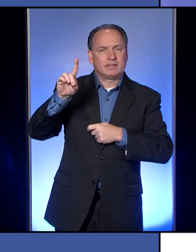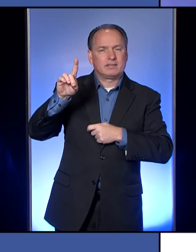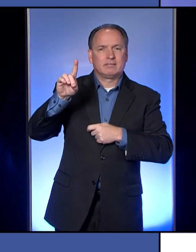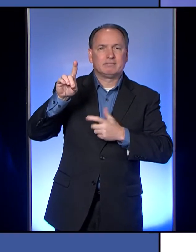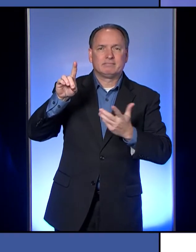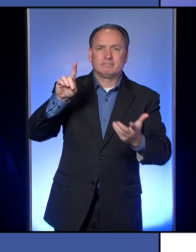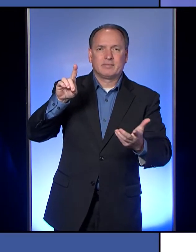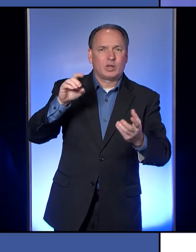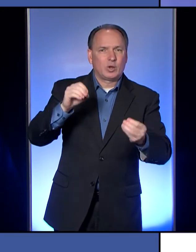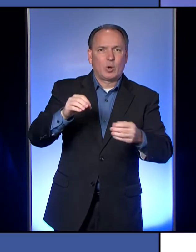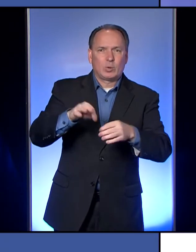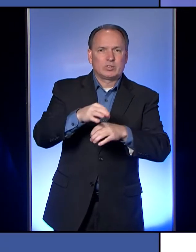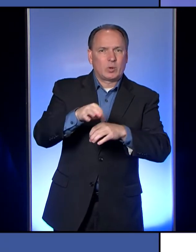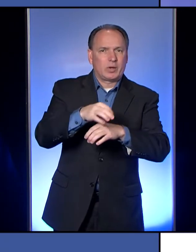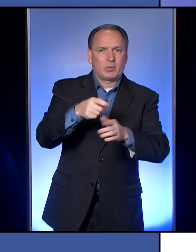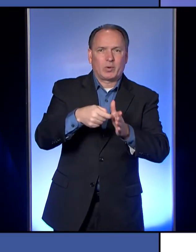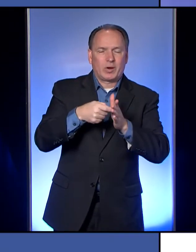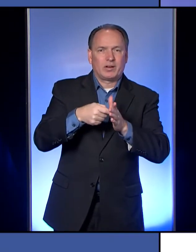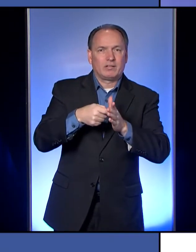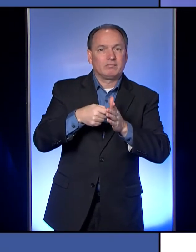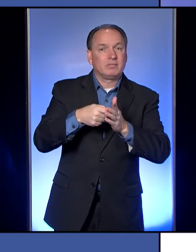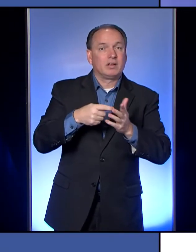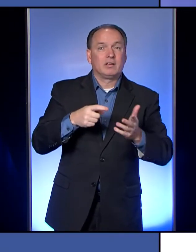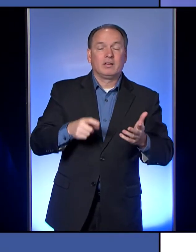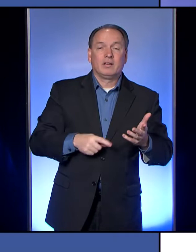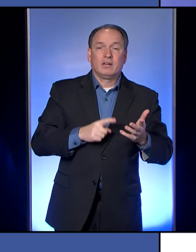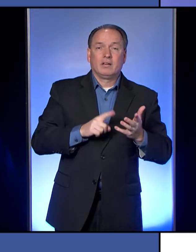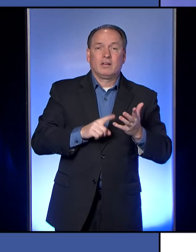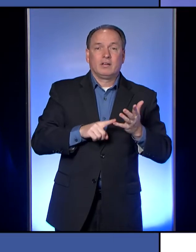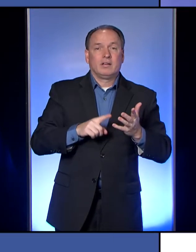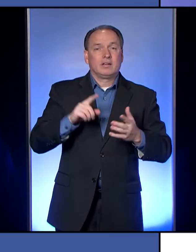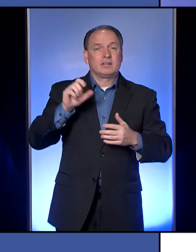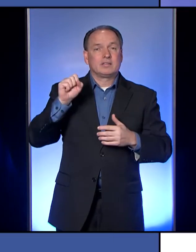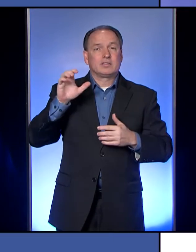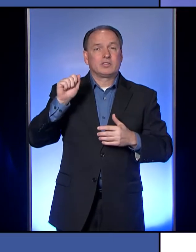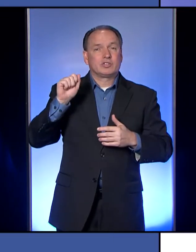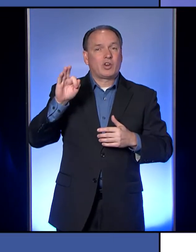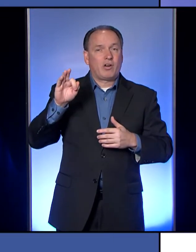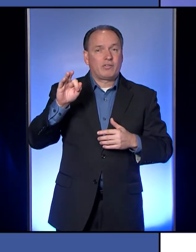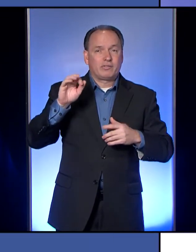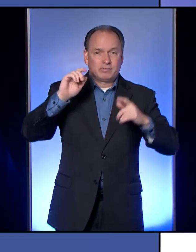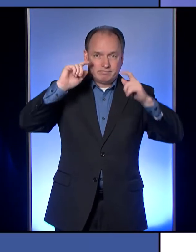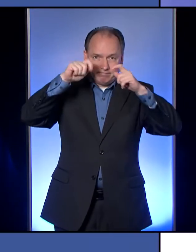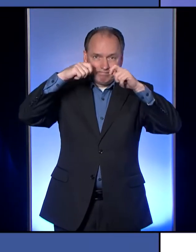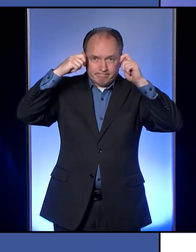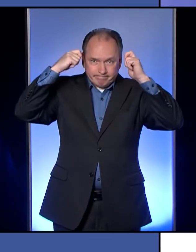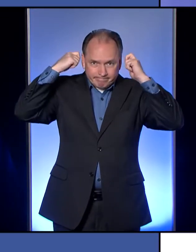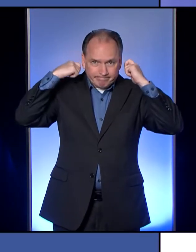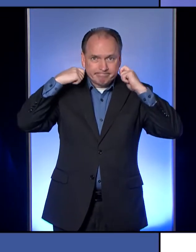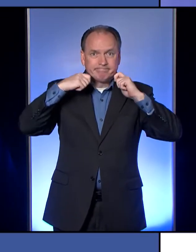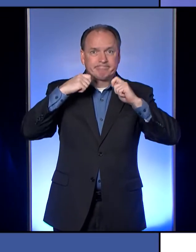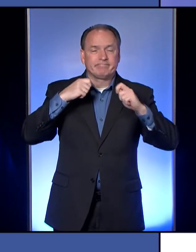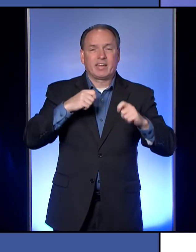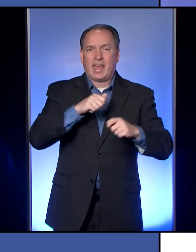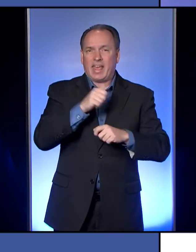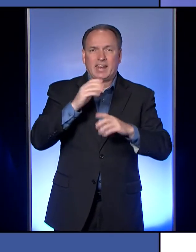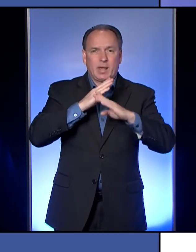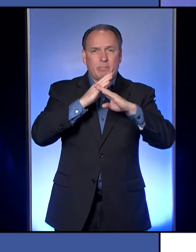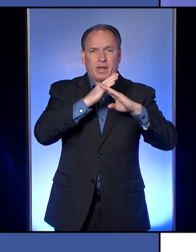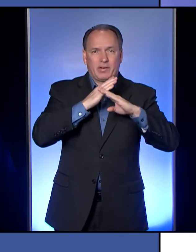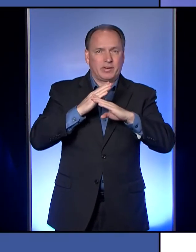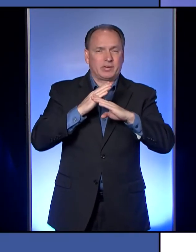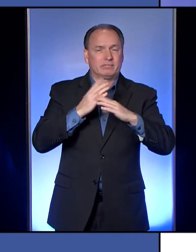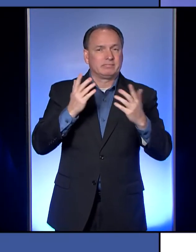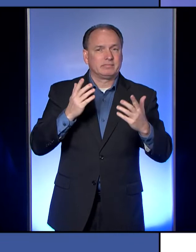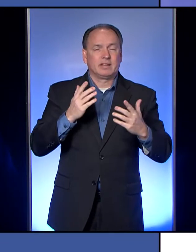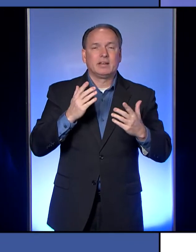mask. You have a scarf, you can wrap it around your nose and your mouth, any kind of a scarf, any barrier. Um, some